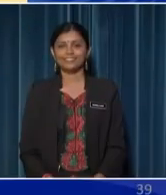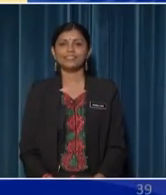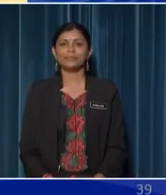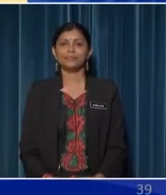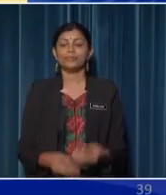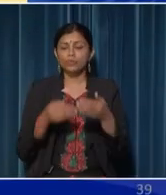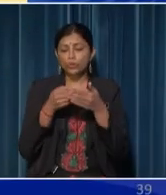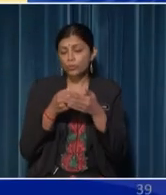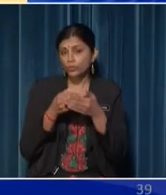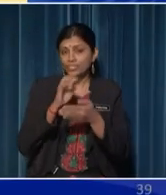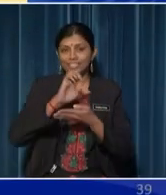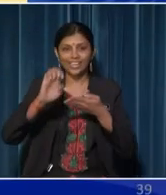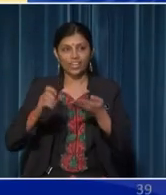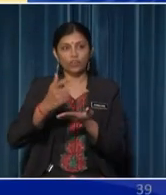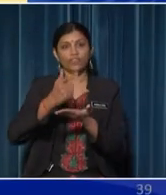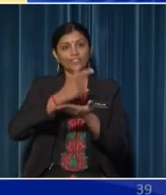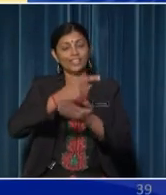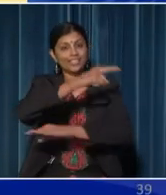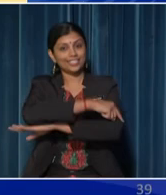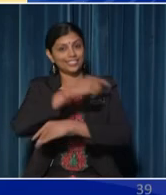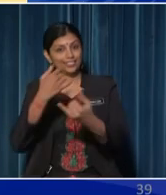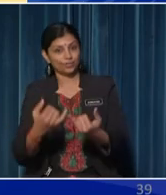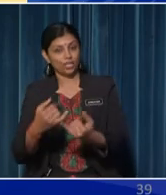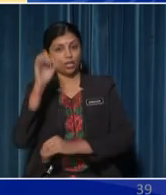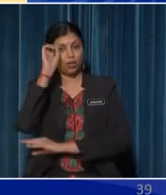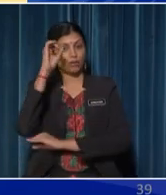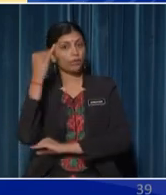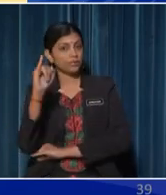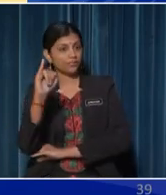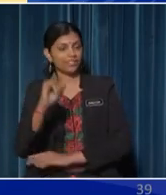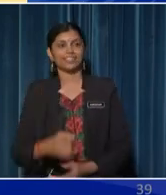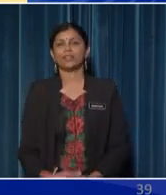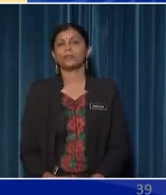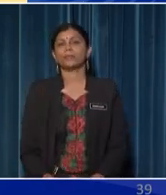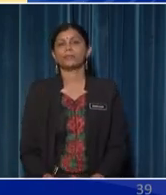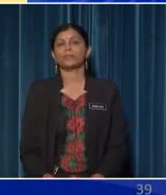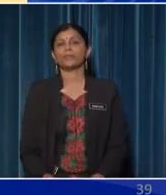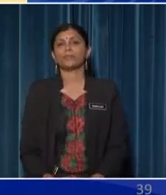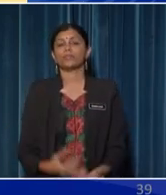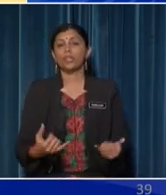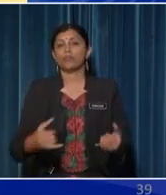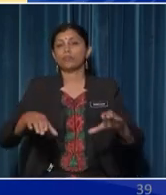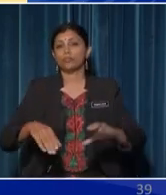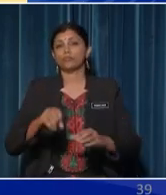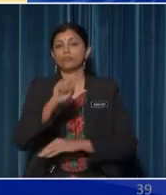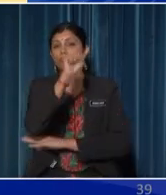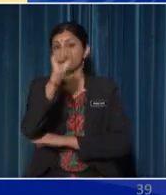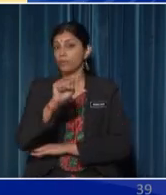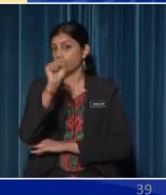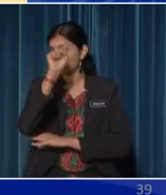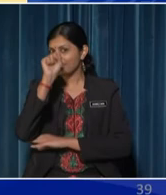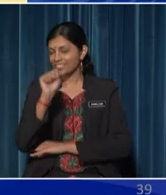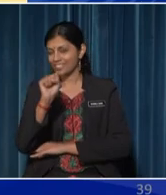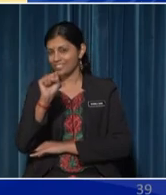We are almost at the end of our lesson today on observing Let's do some assessment